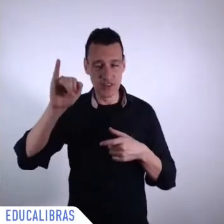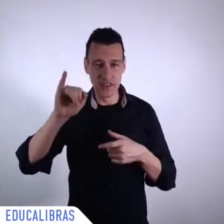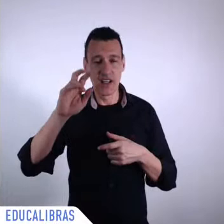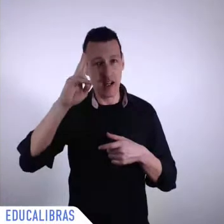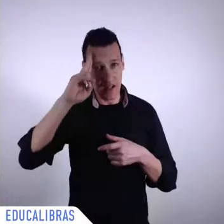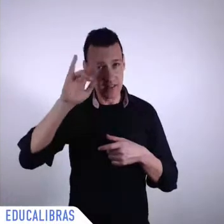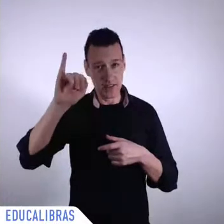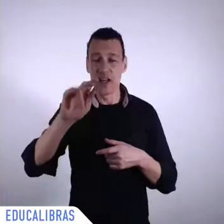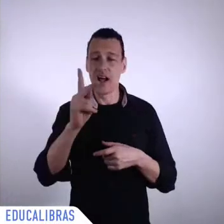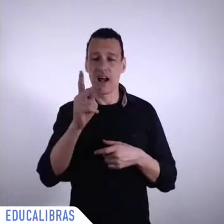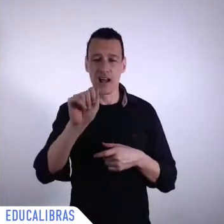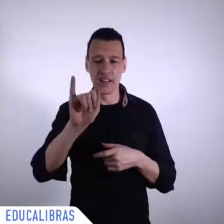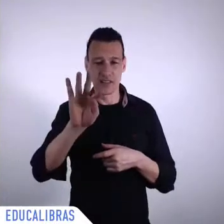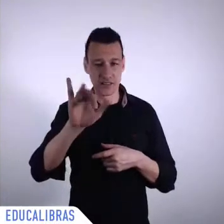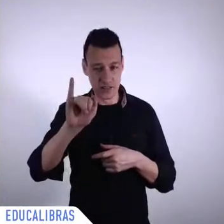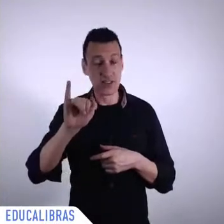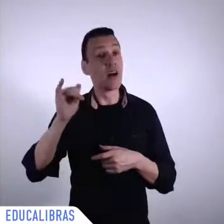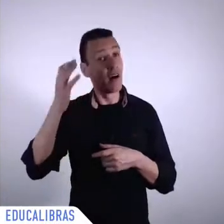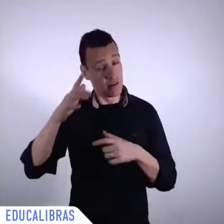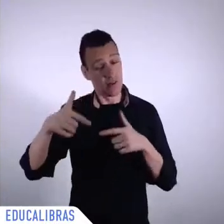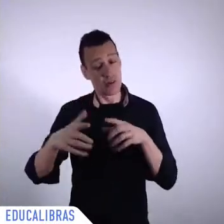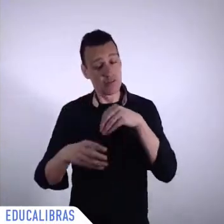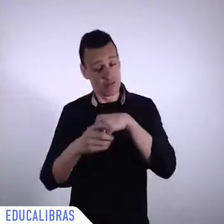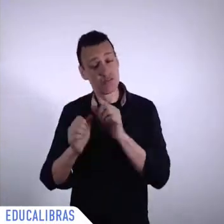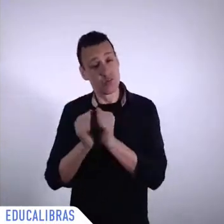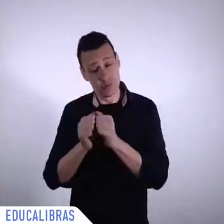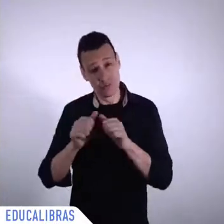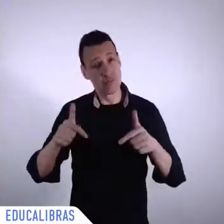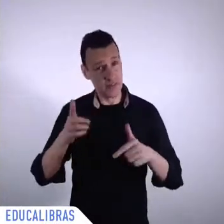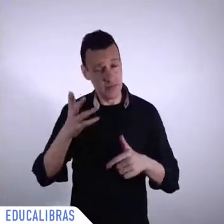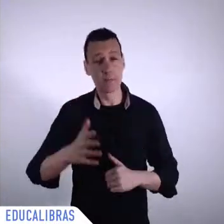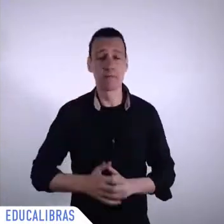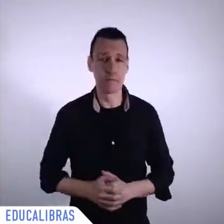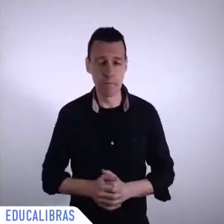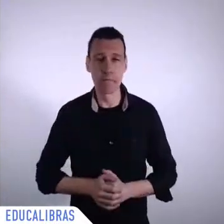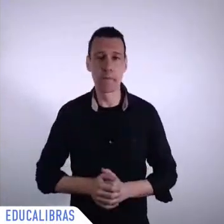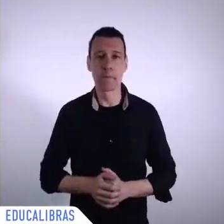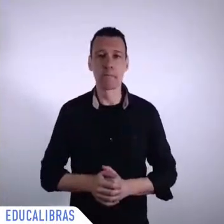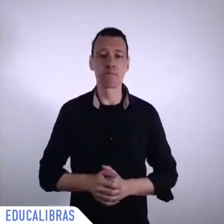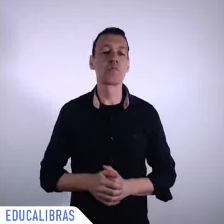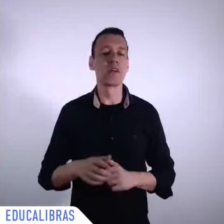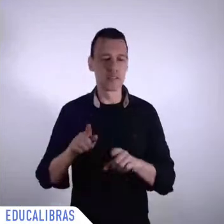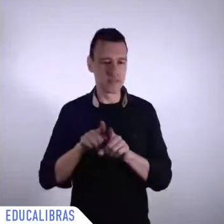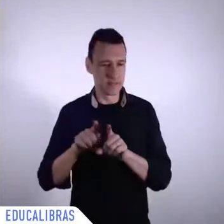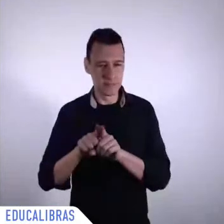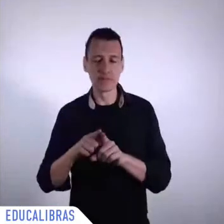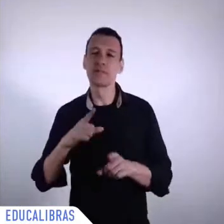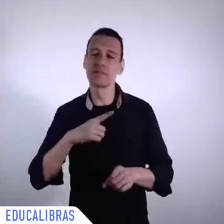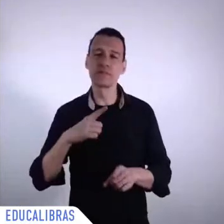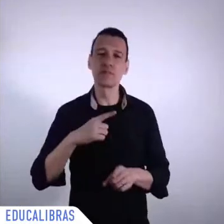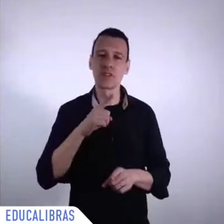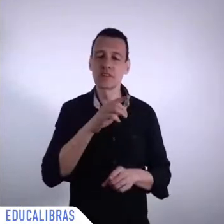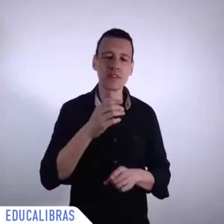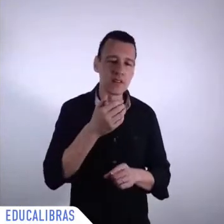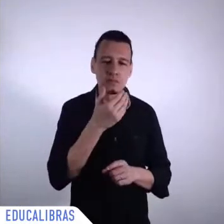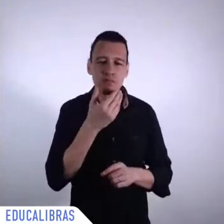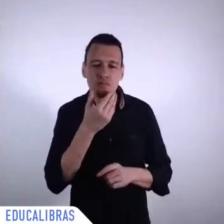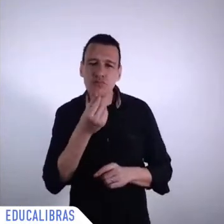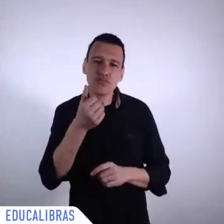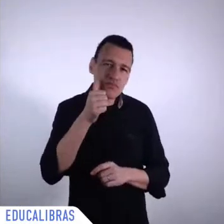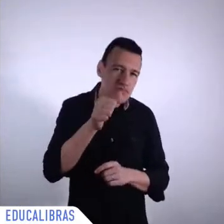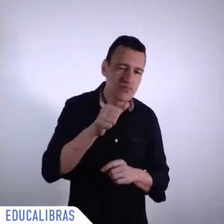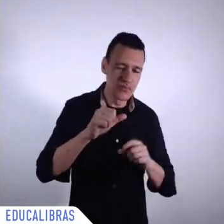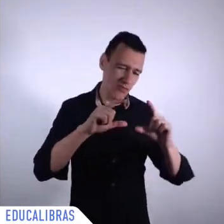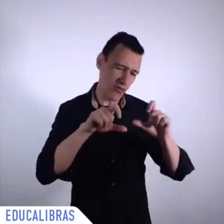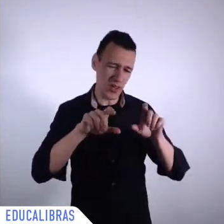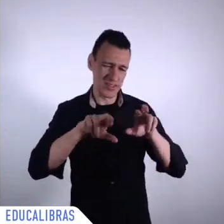boys and girls in Haiti. But anyway, that's just a coincidence. It was there already. Let me just say... I'm very